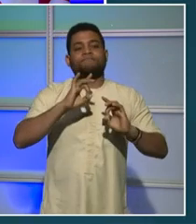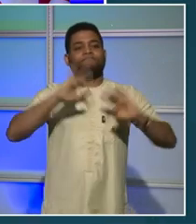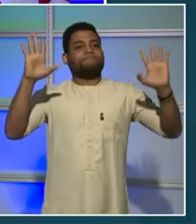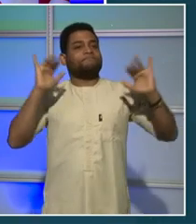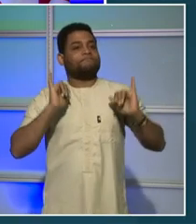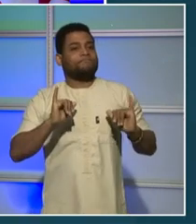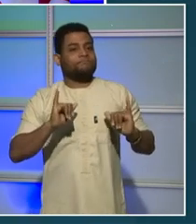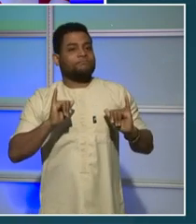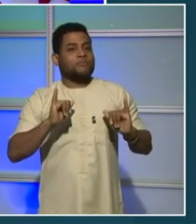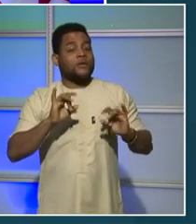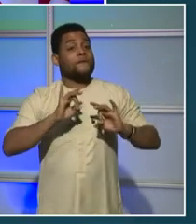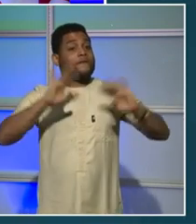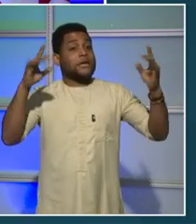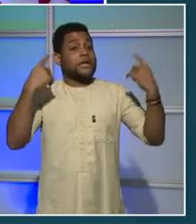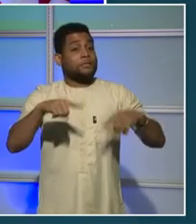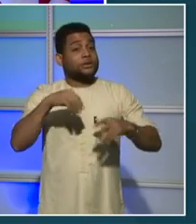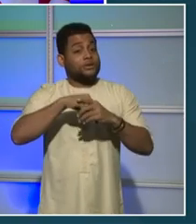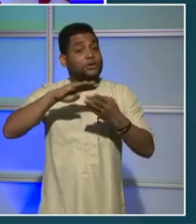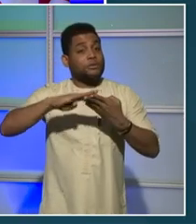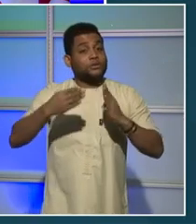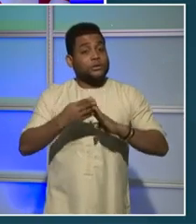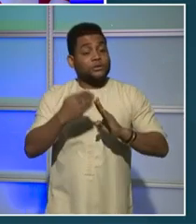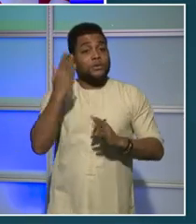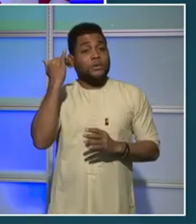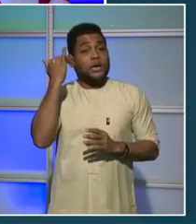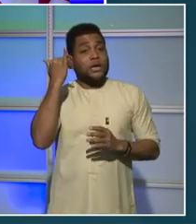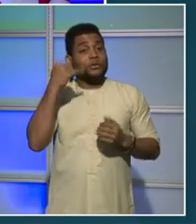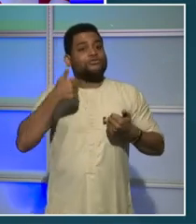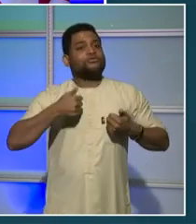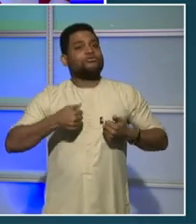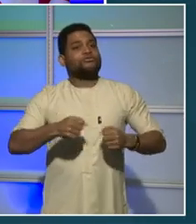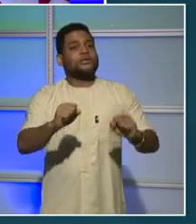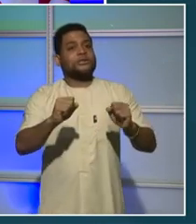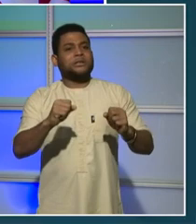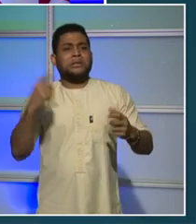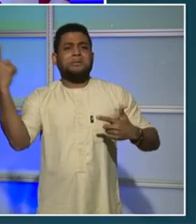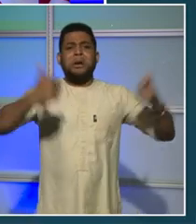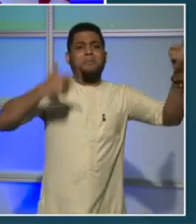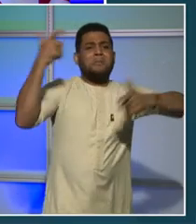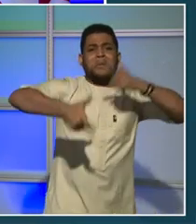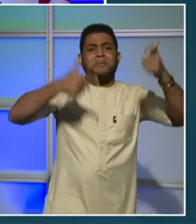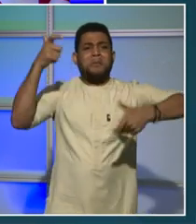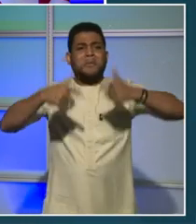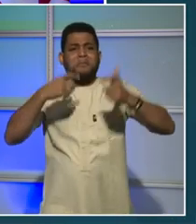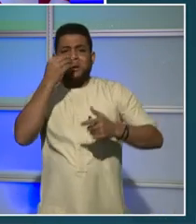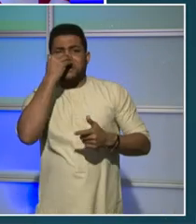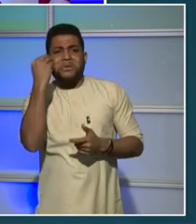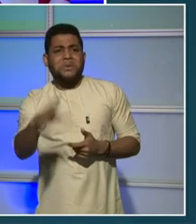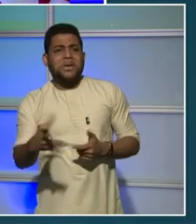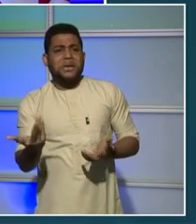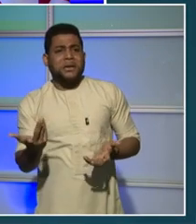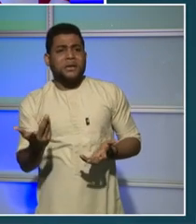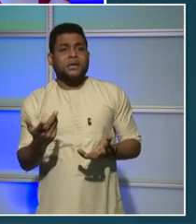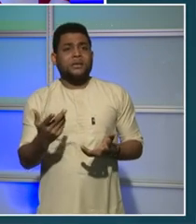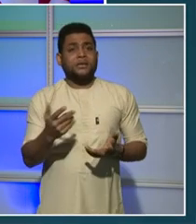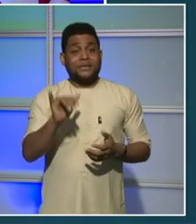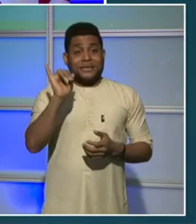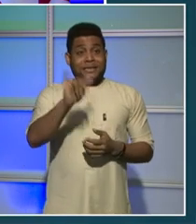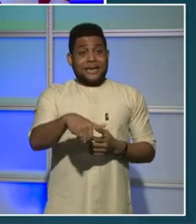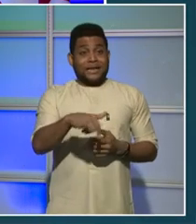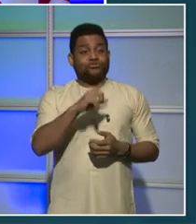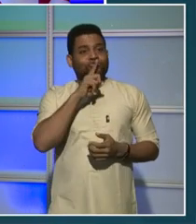of it is because people are using guns in the streets with no regard for human life. This is, of course, a problem that is so